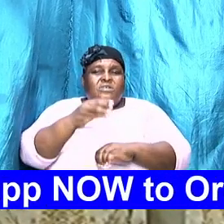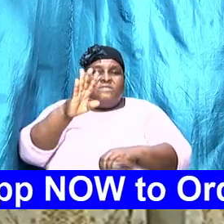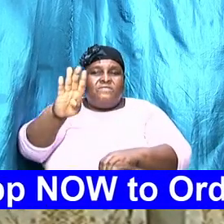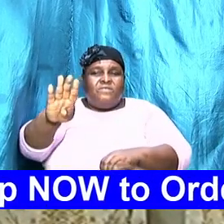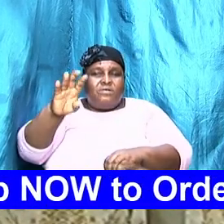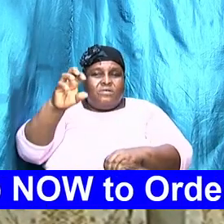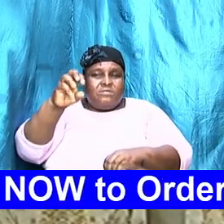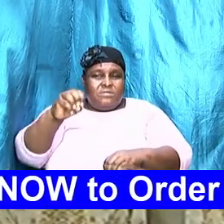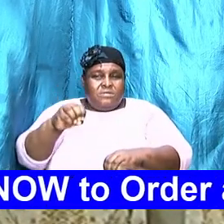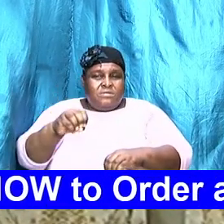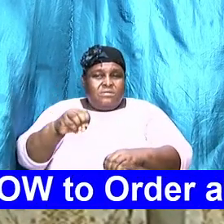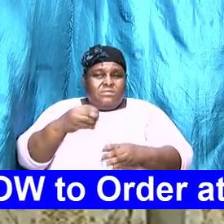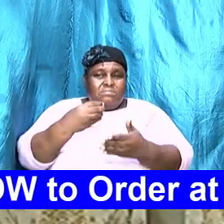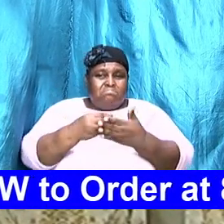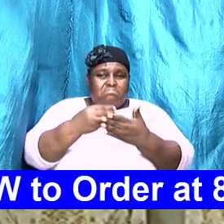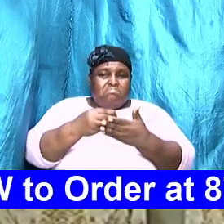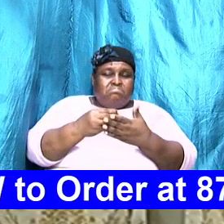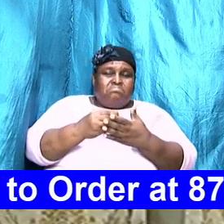submit to you and be very